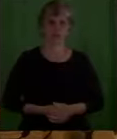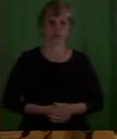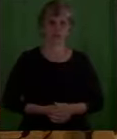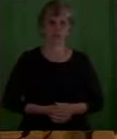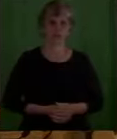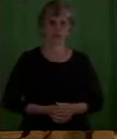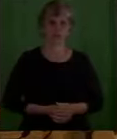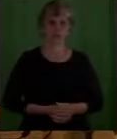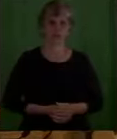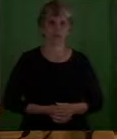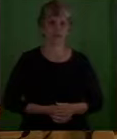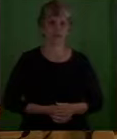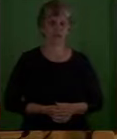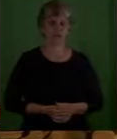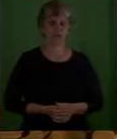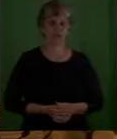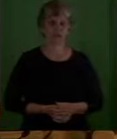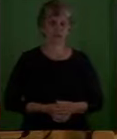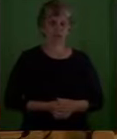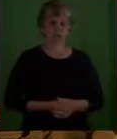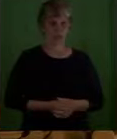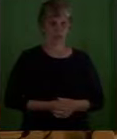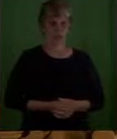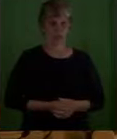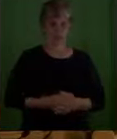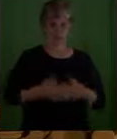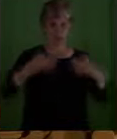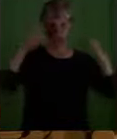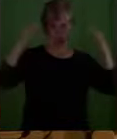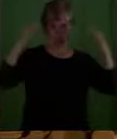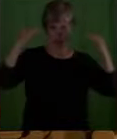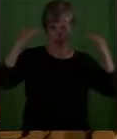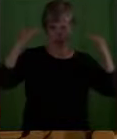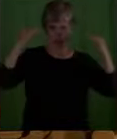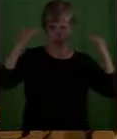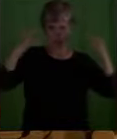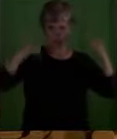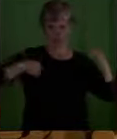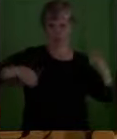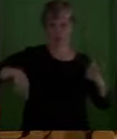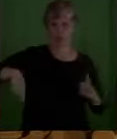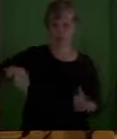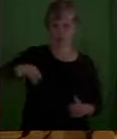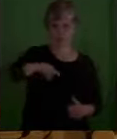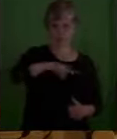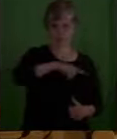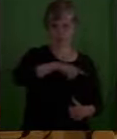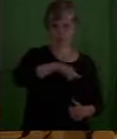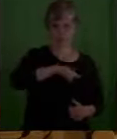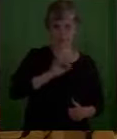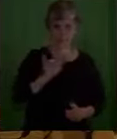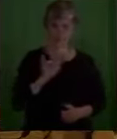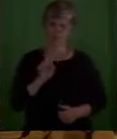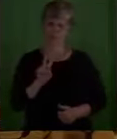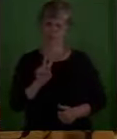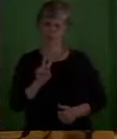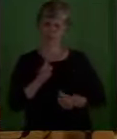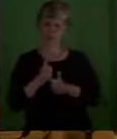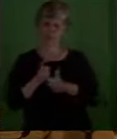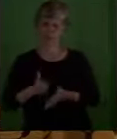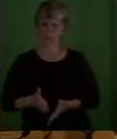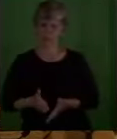hopefully in these days, we are people who like those two disciples are